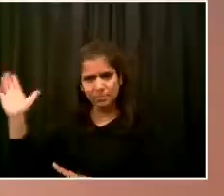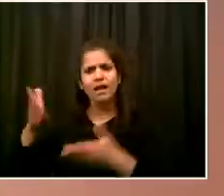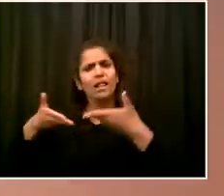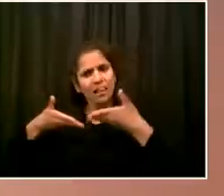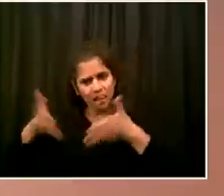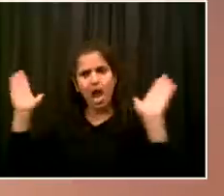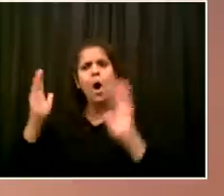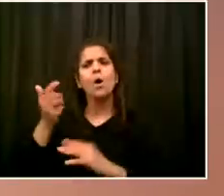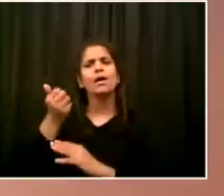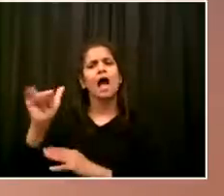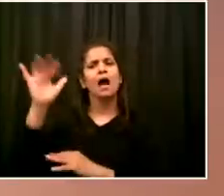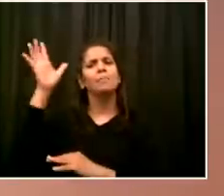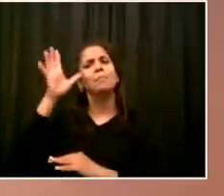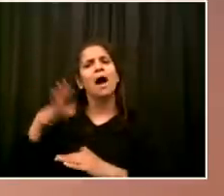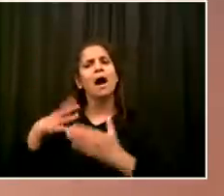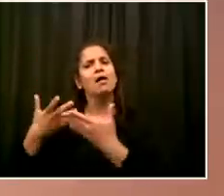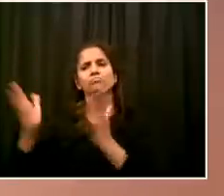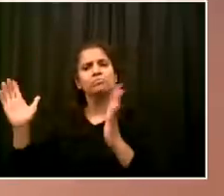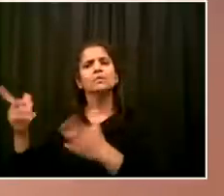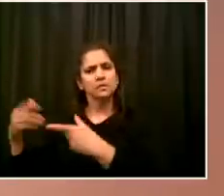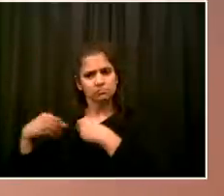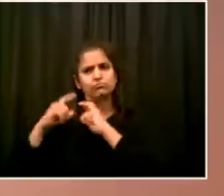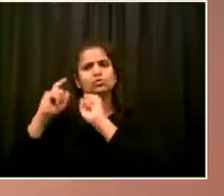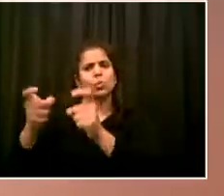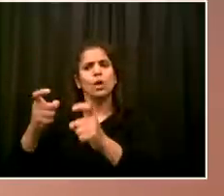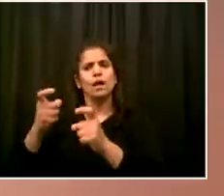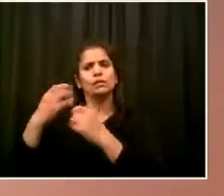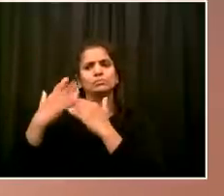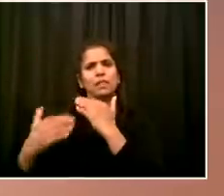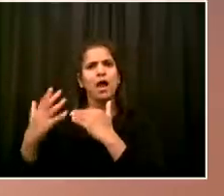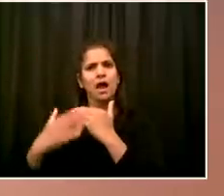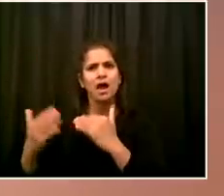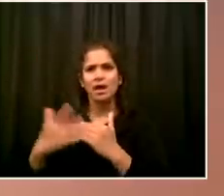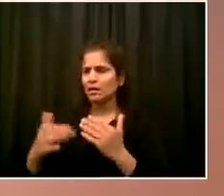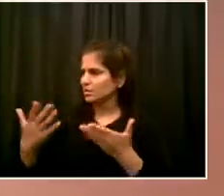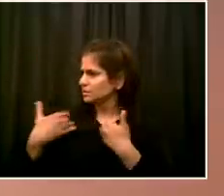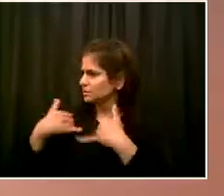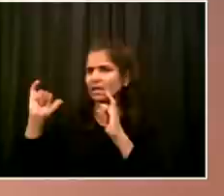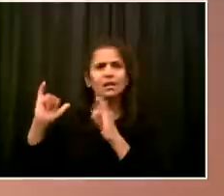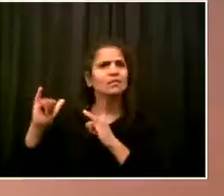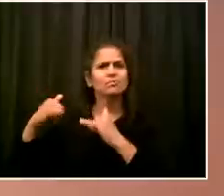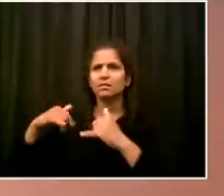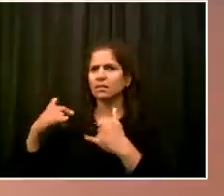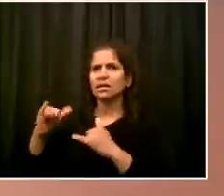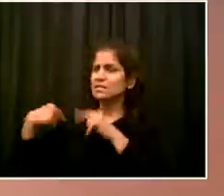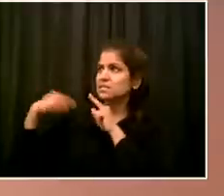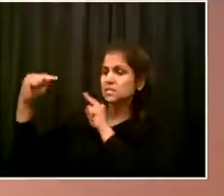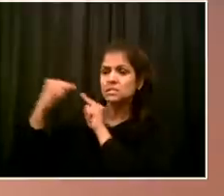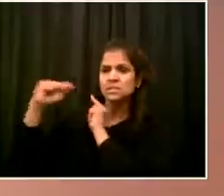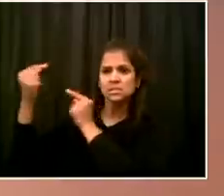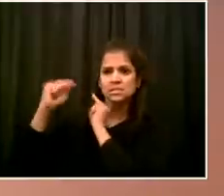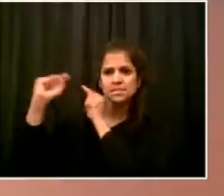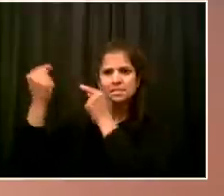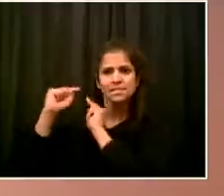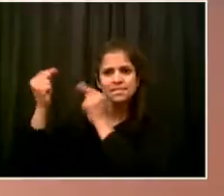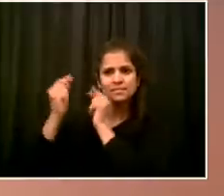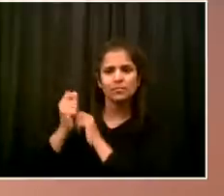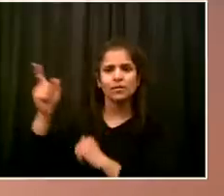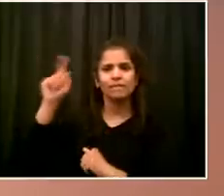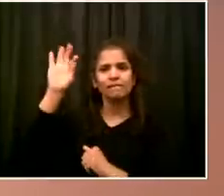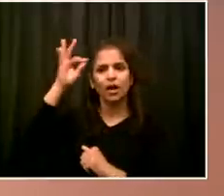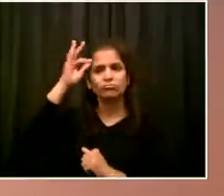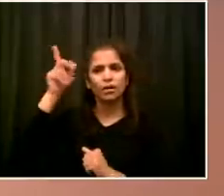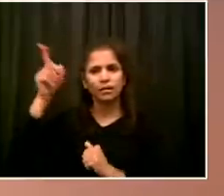to add. I think, as we had discussed in the call yesterday, I don't think the science is there,